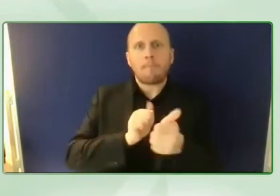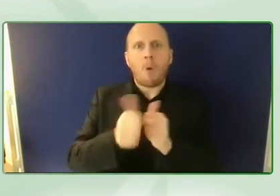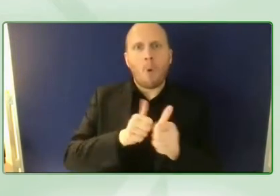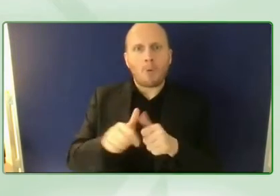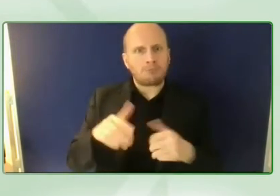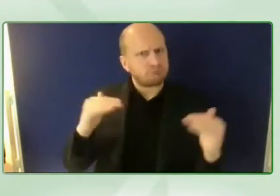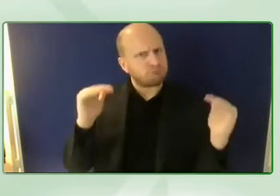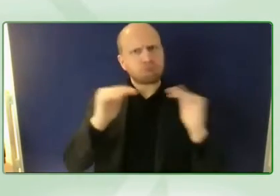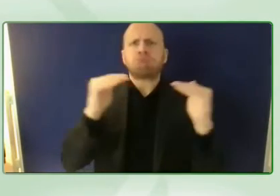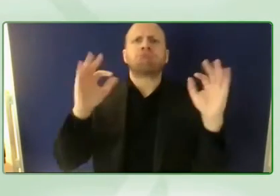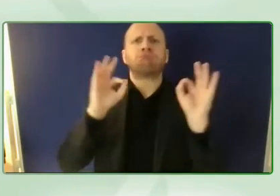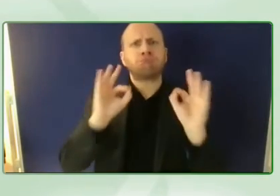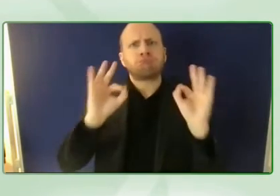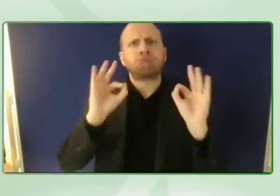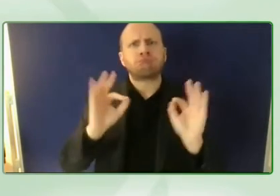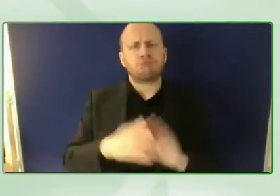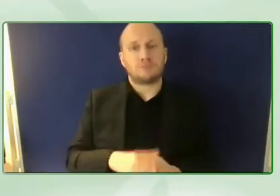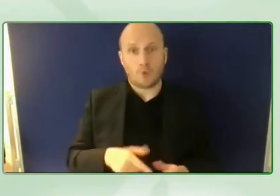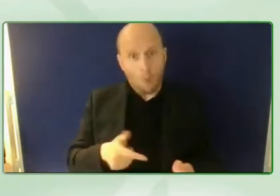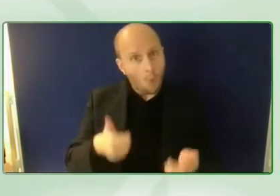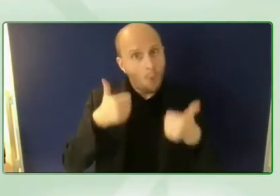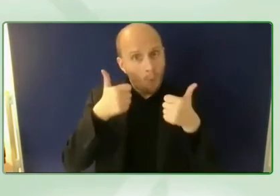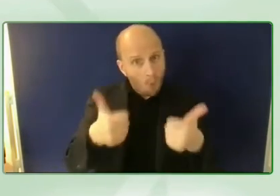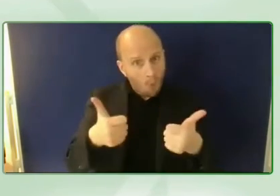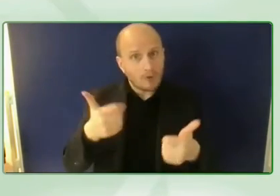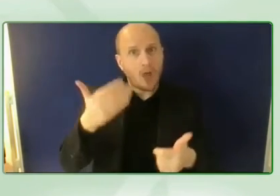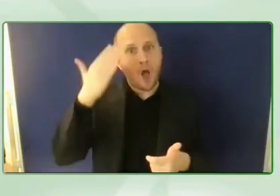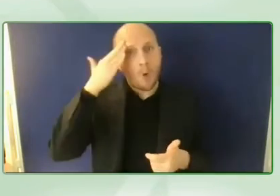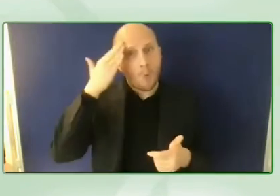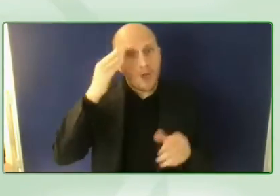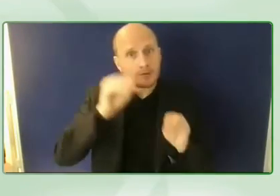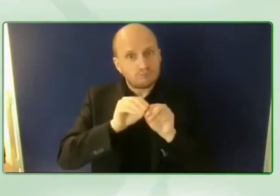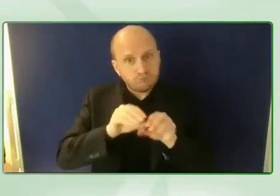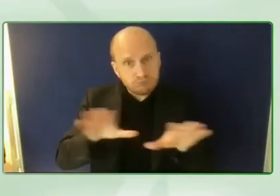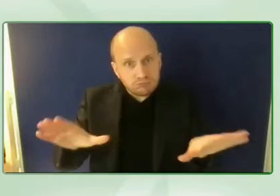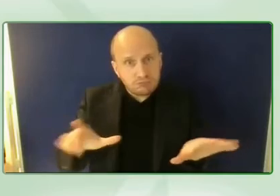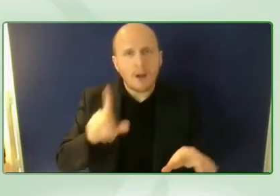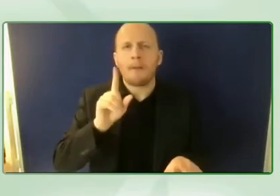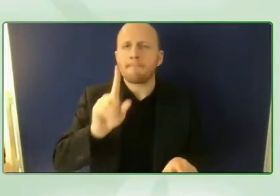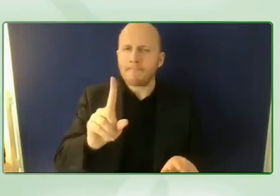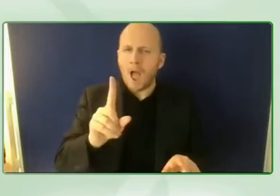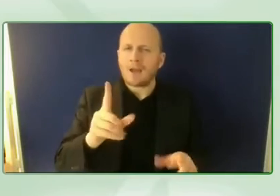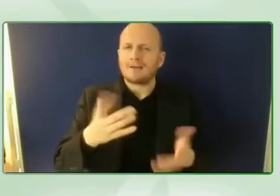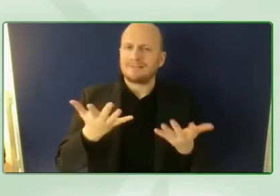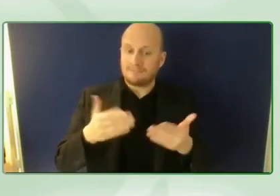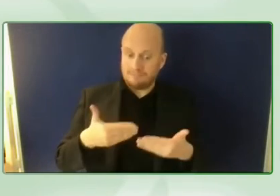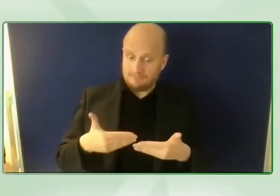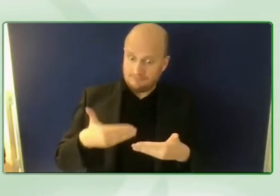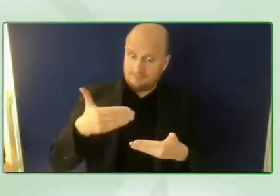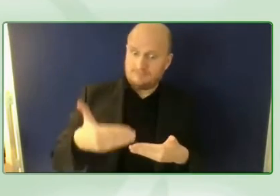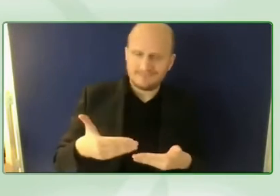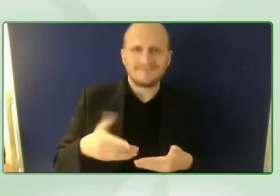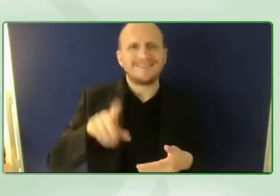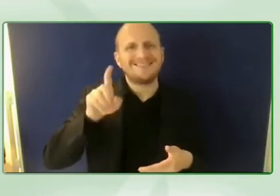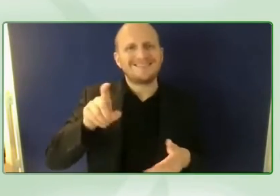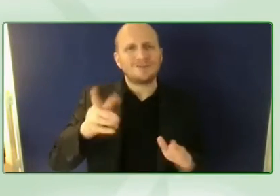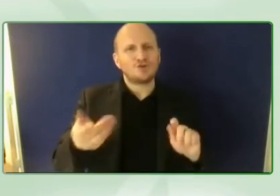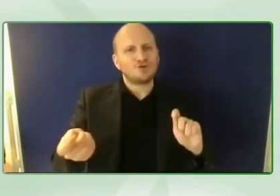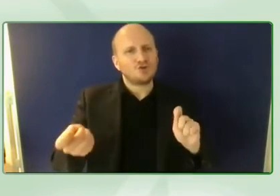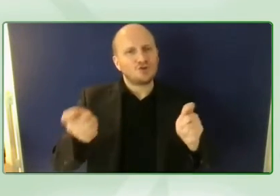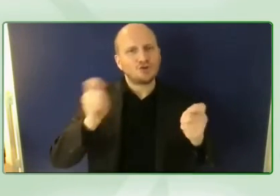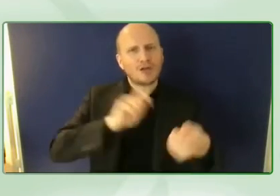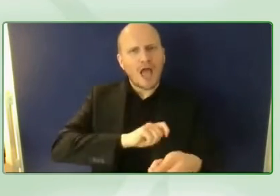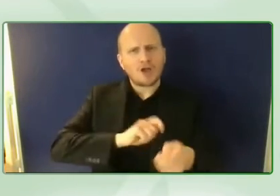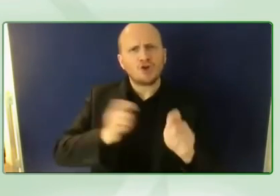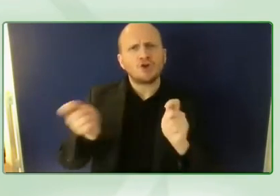has been achieved but the challenge is to create a change change of mindset and of attitudes and